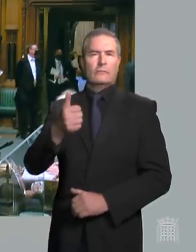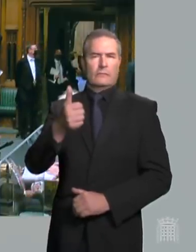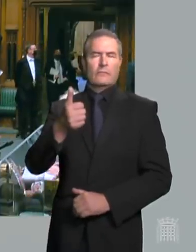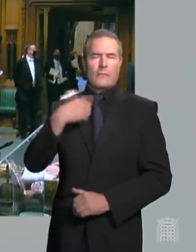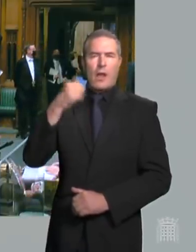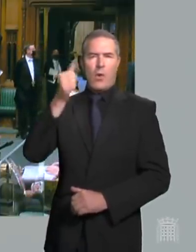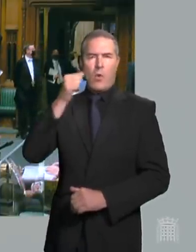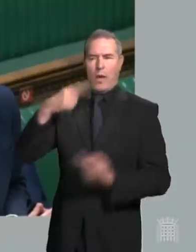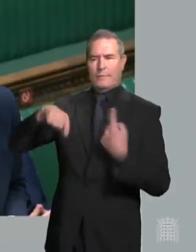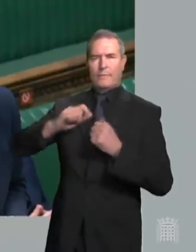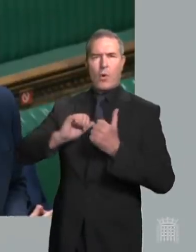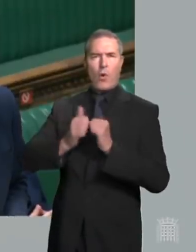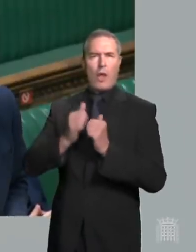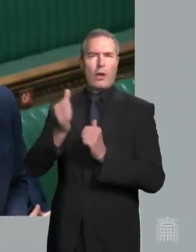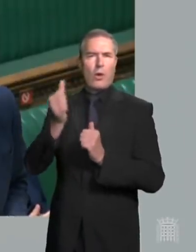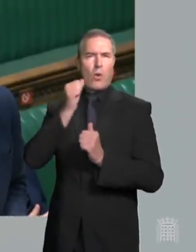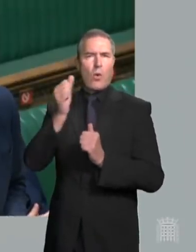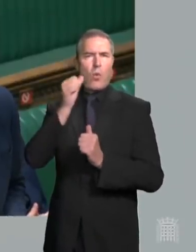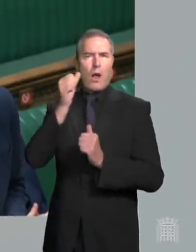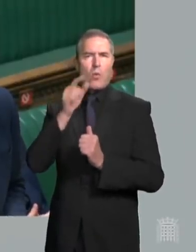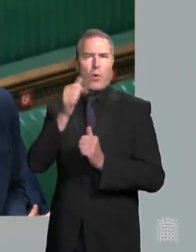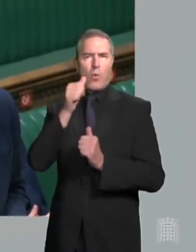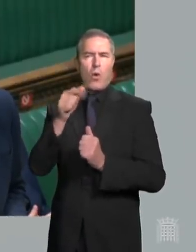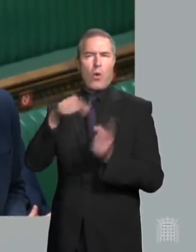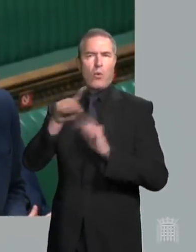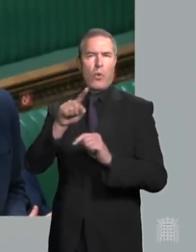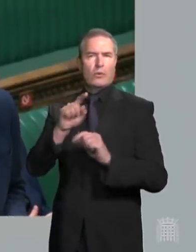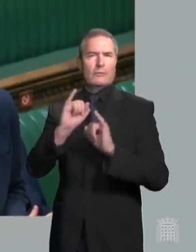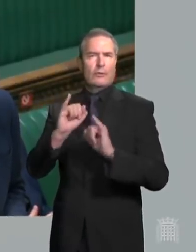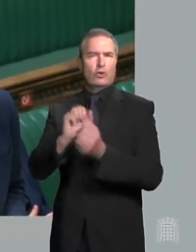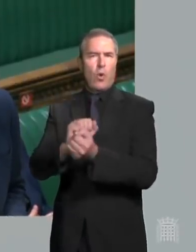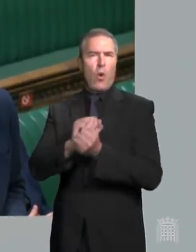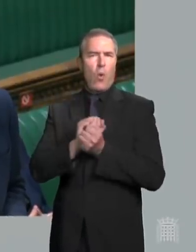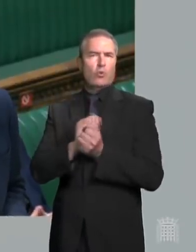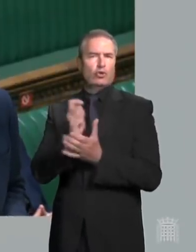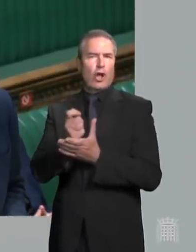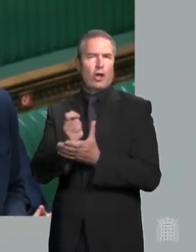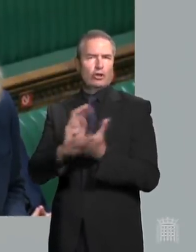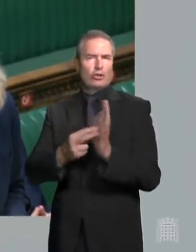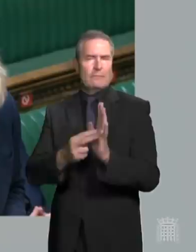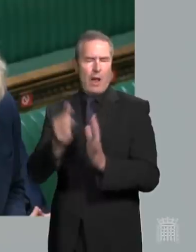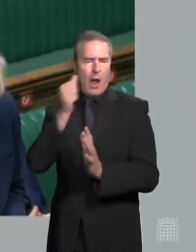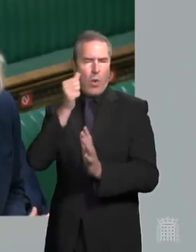all colleagues are around the House of the pain suffered by those who entered into loan charge schemes. And I think,